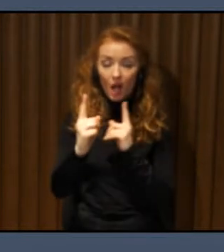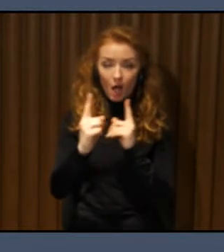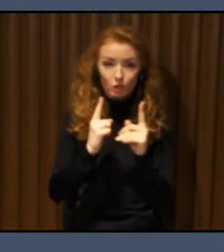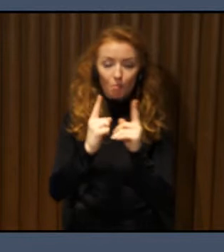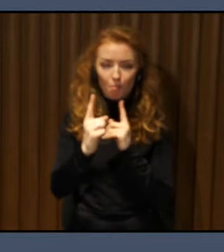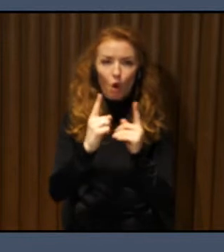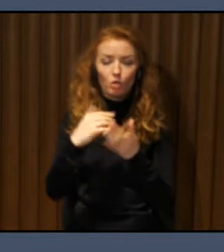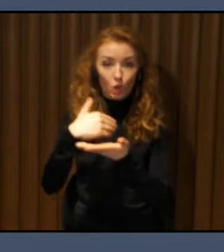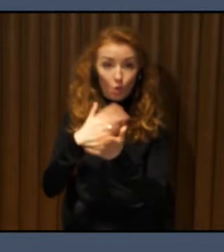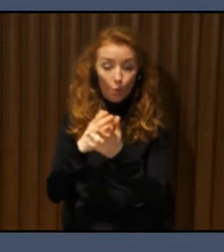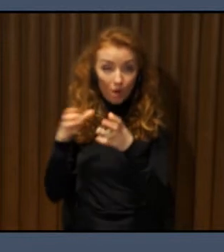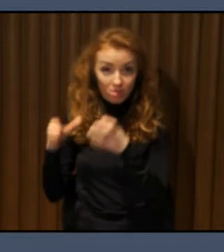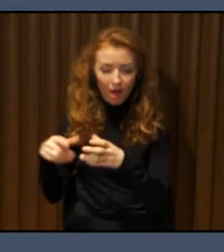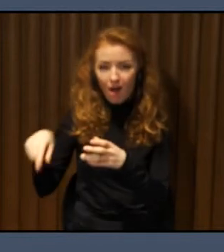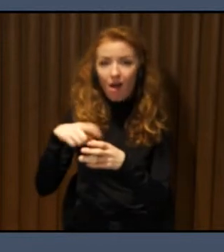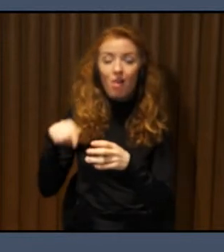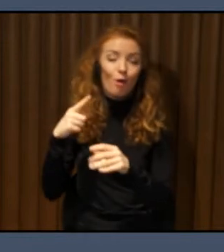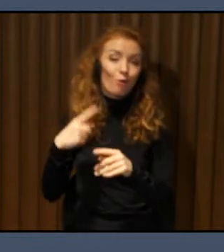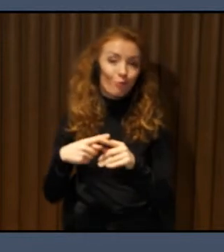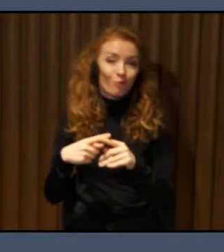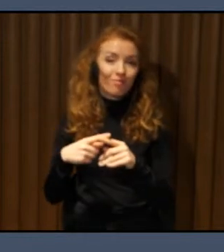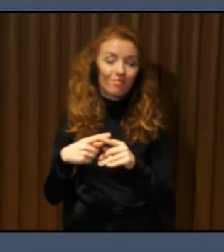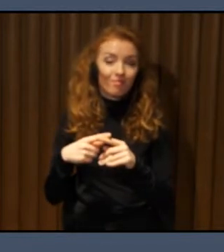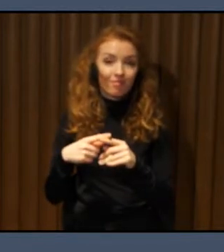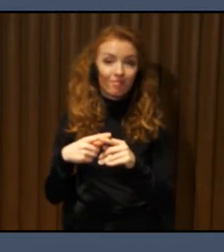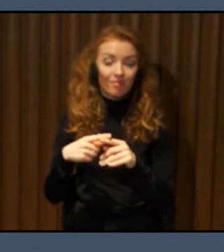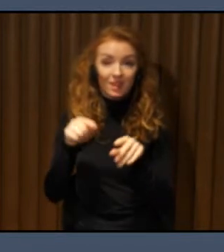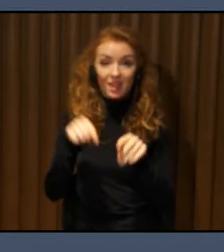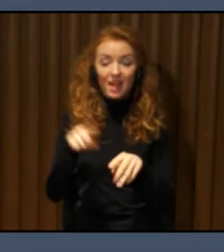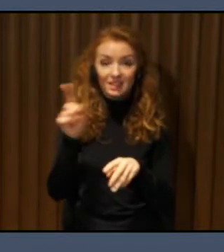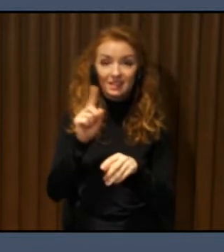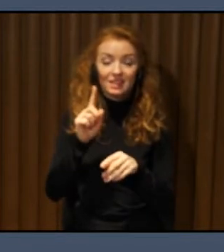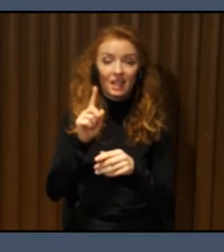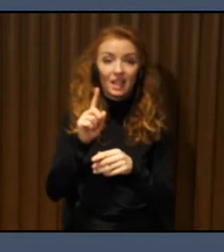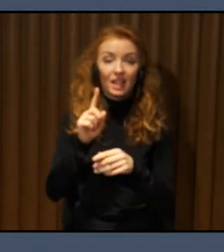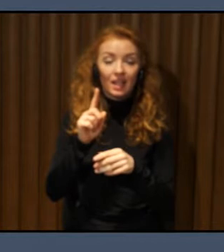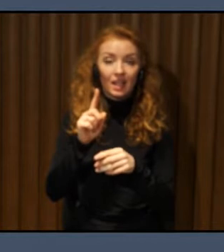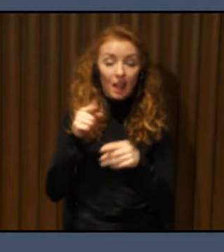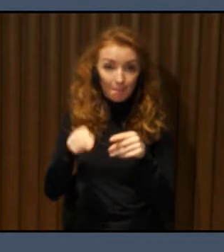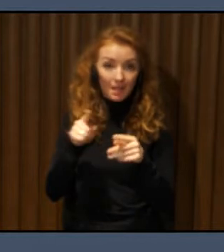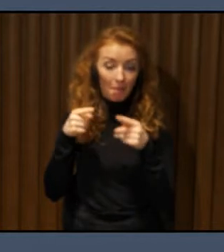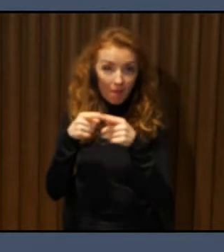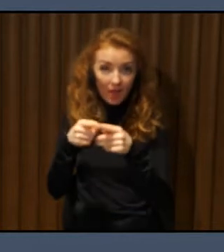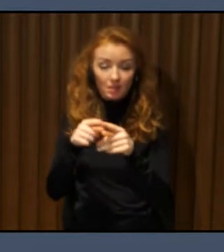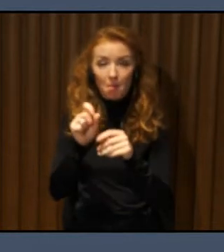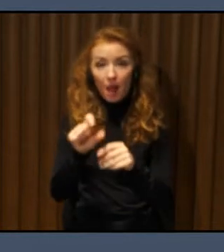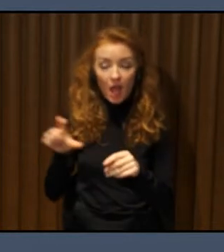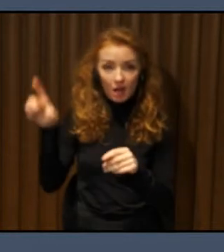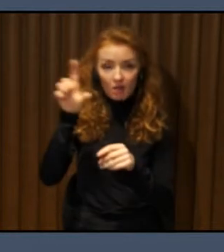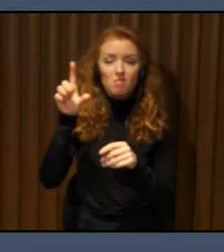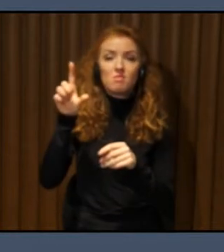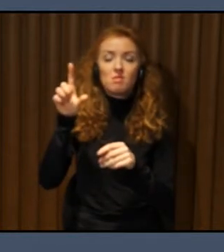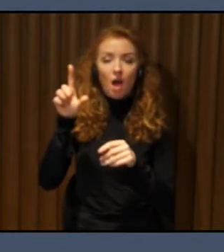mobility of the blind and low vision community and especially to innovate, to cross the streets safely.